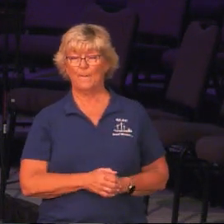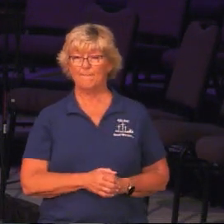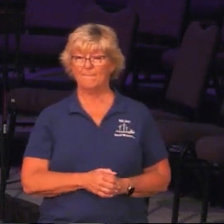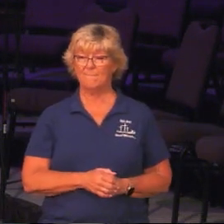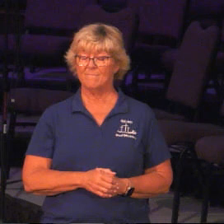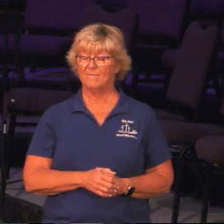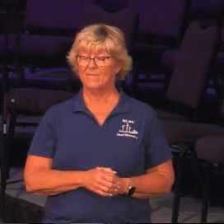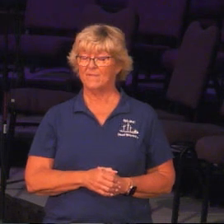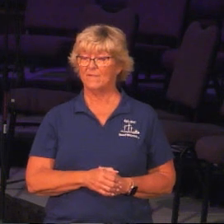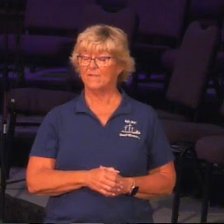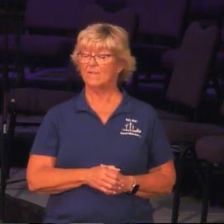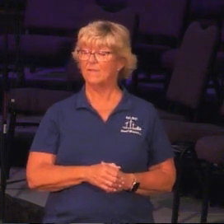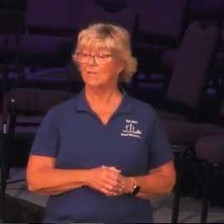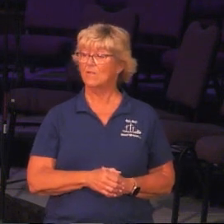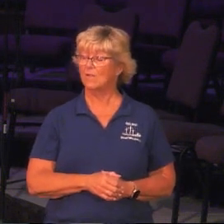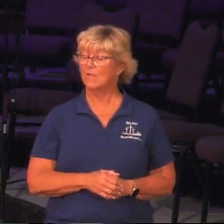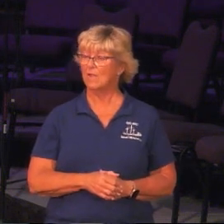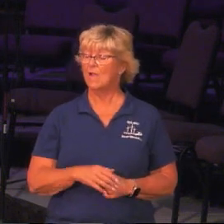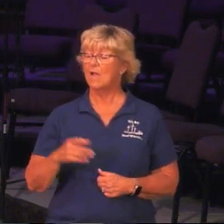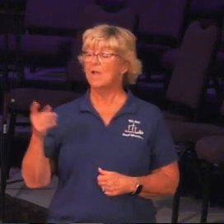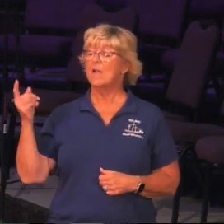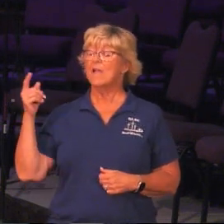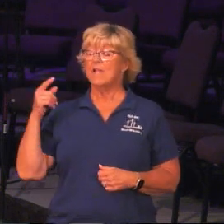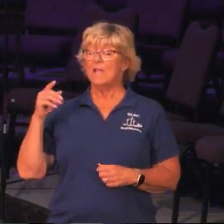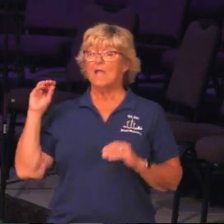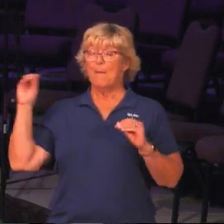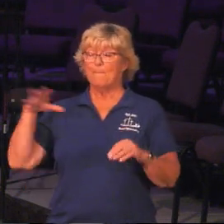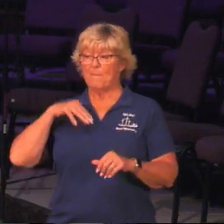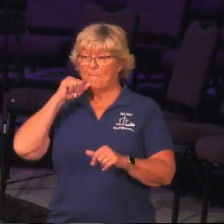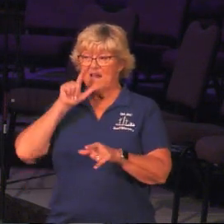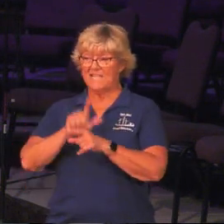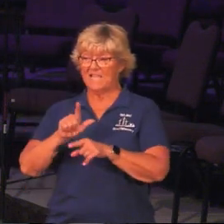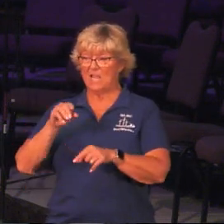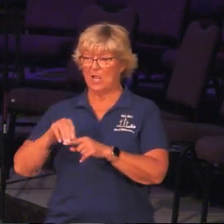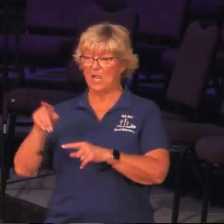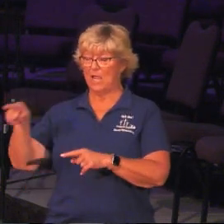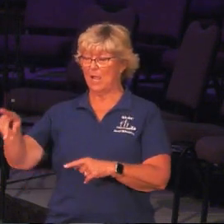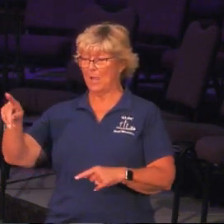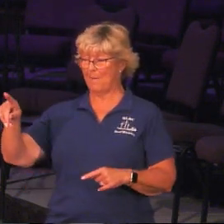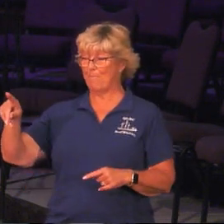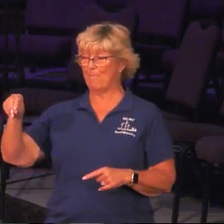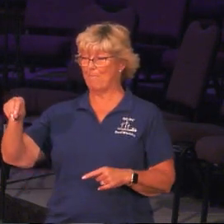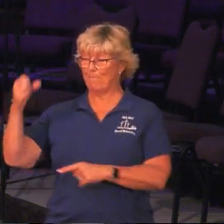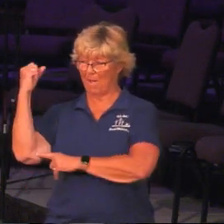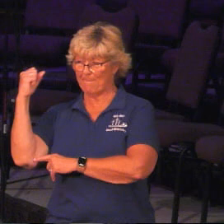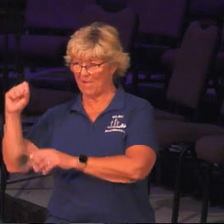why he did this, but he put Marguerite in the Popeye group, and he put me in the Betty Boop group.